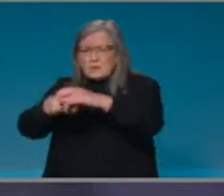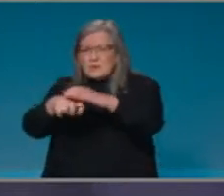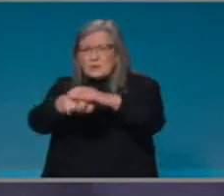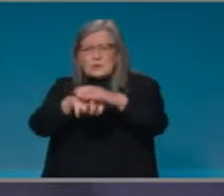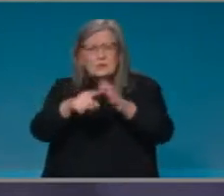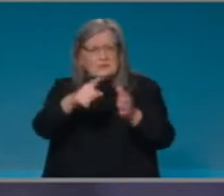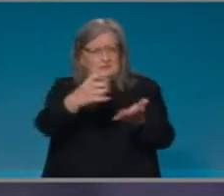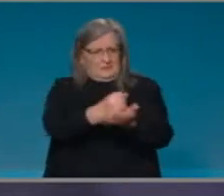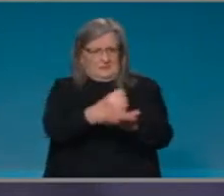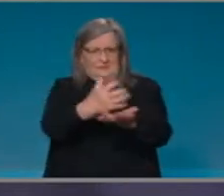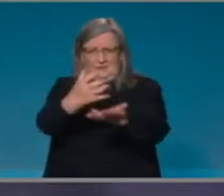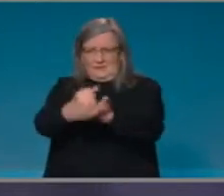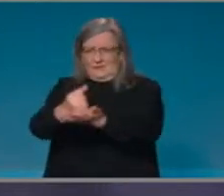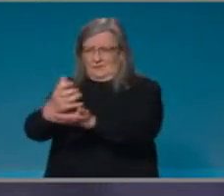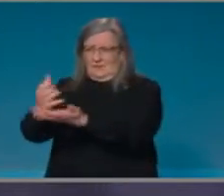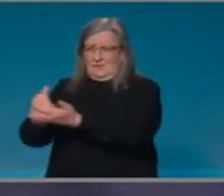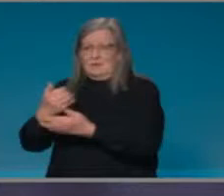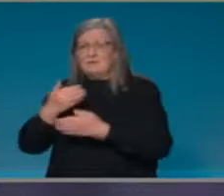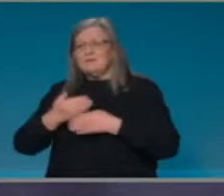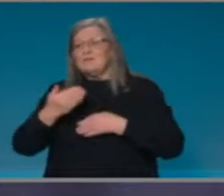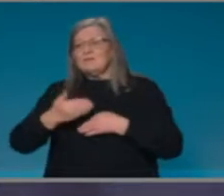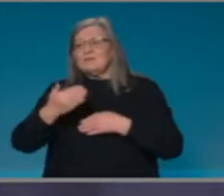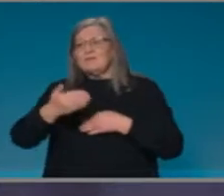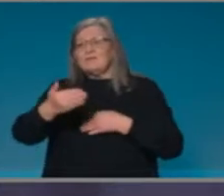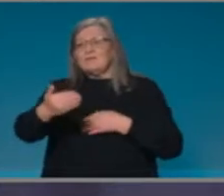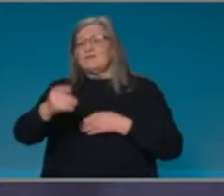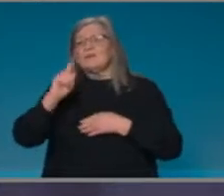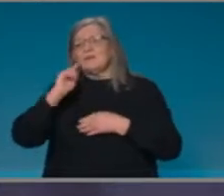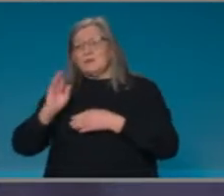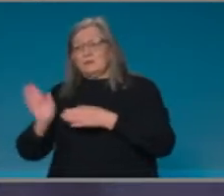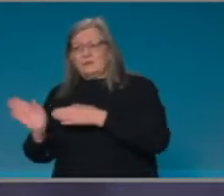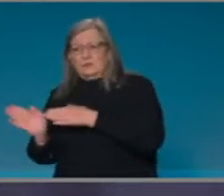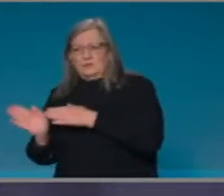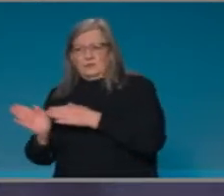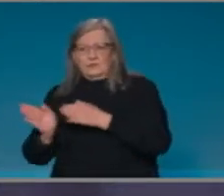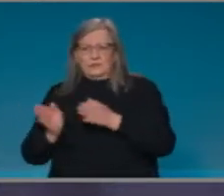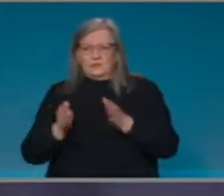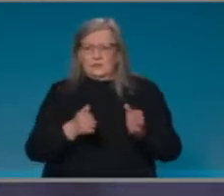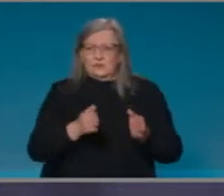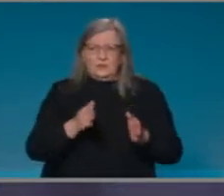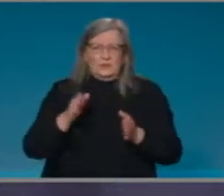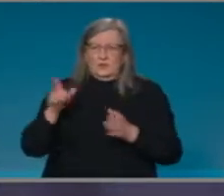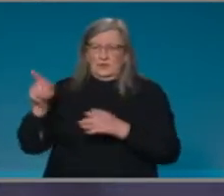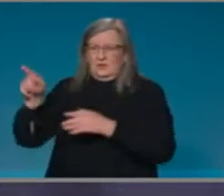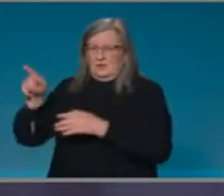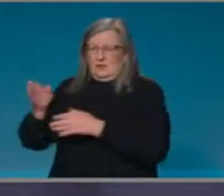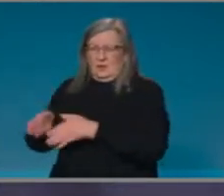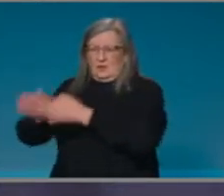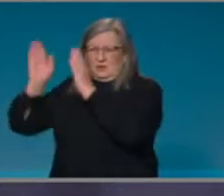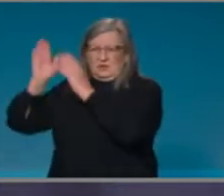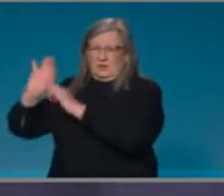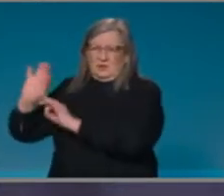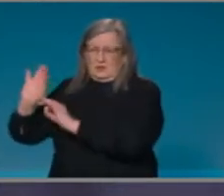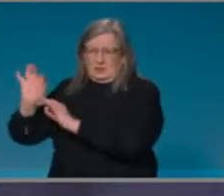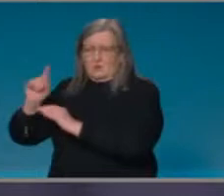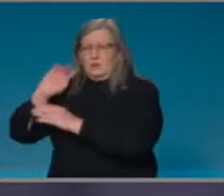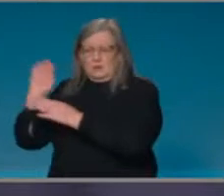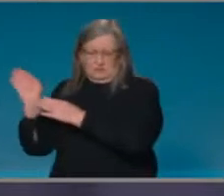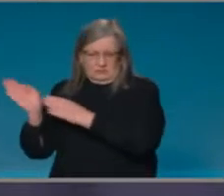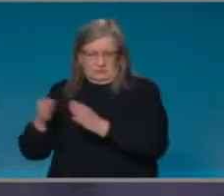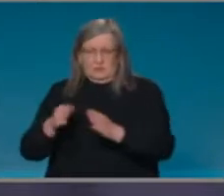times is a move towards that. Um, and we know that some jurisdictions have done it solely, um, for domestic, um,